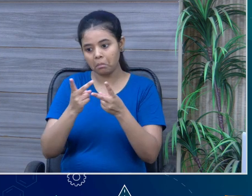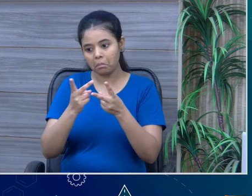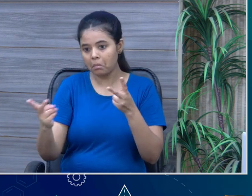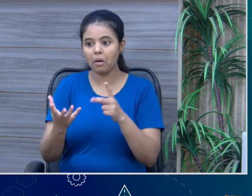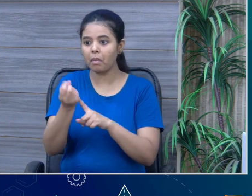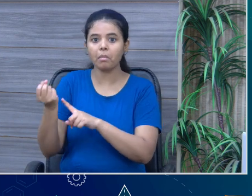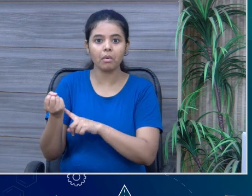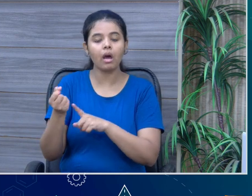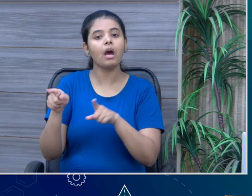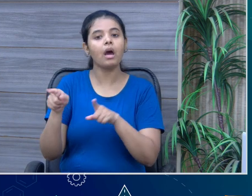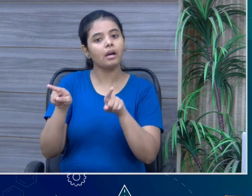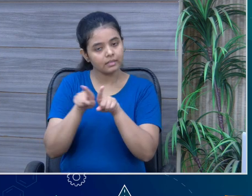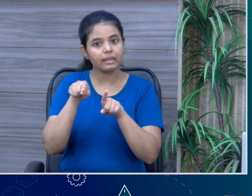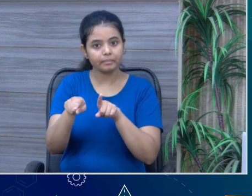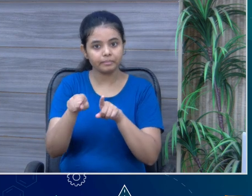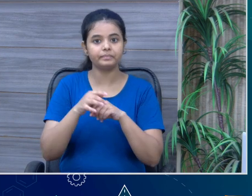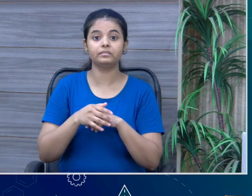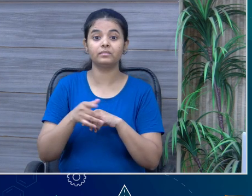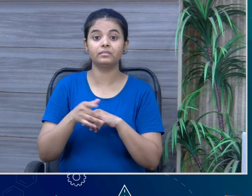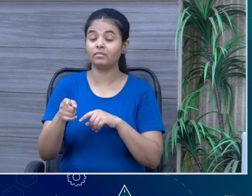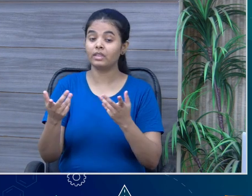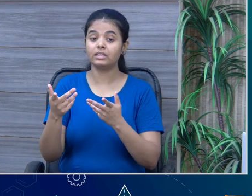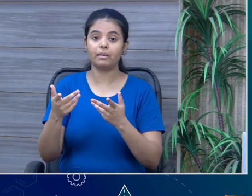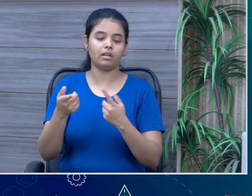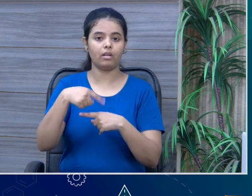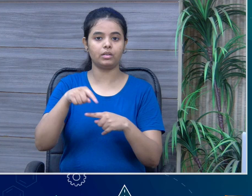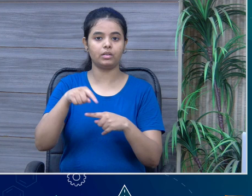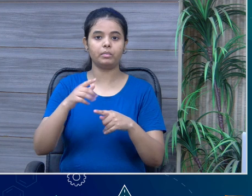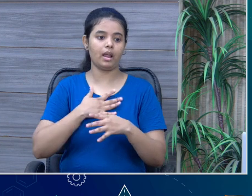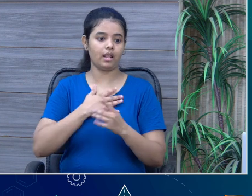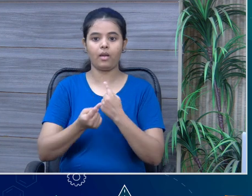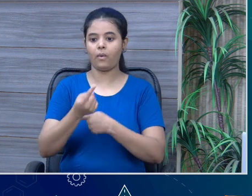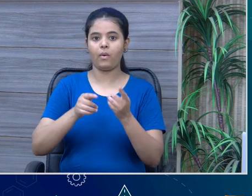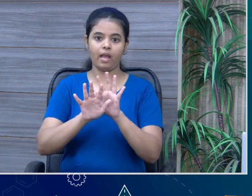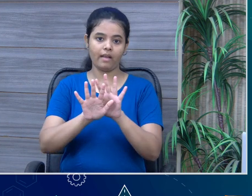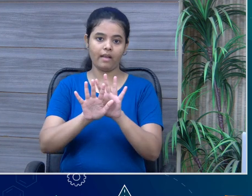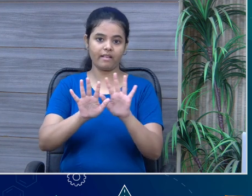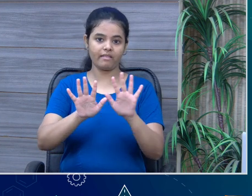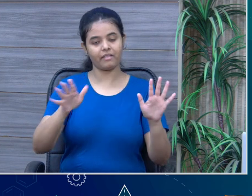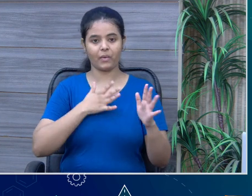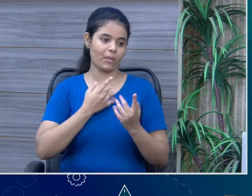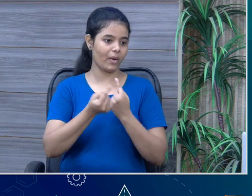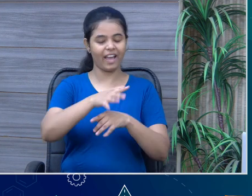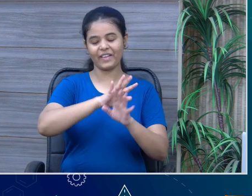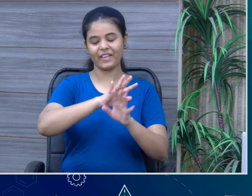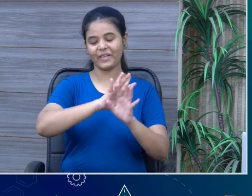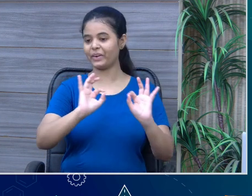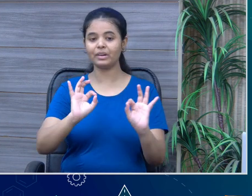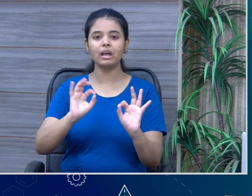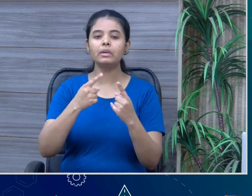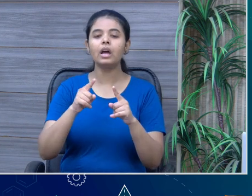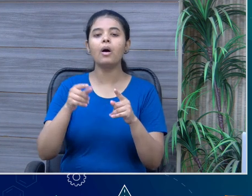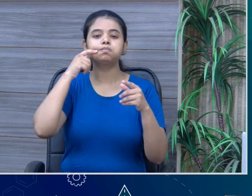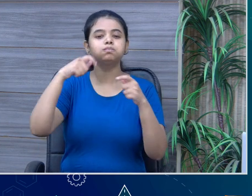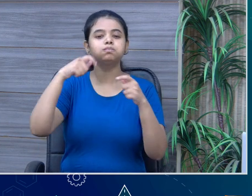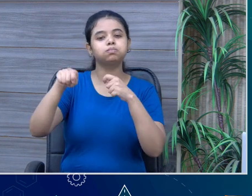as we talk about the green environment and everything. But although the plastics are banned nowadays. But still, we